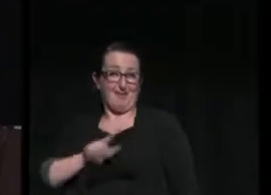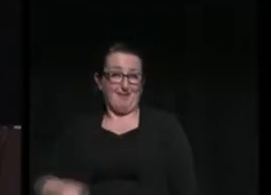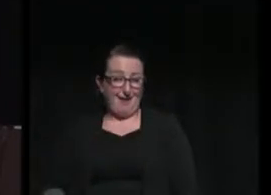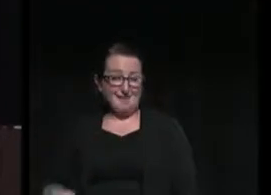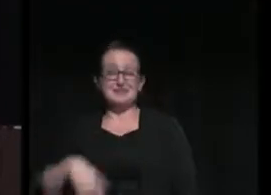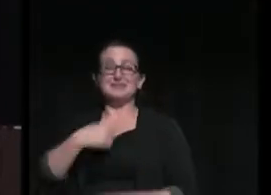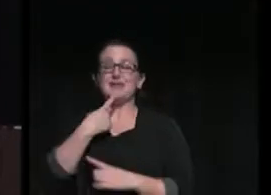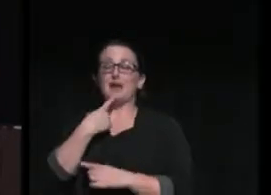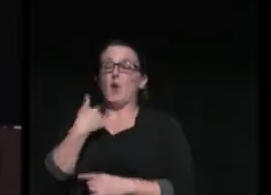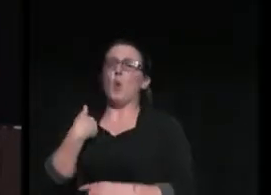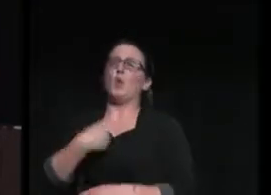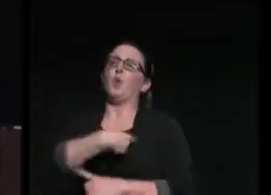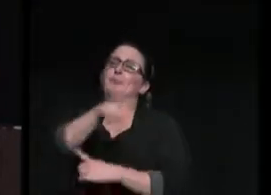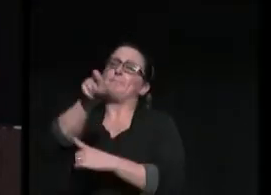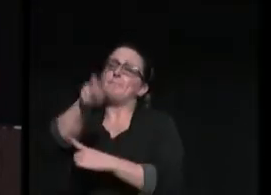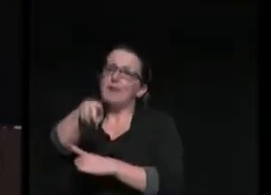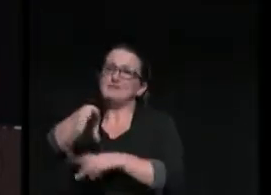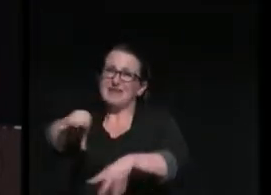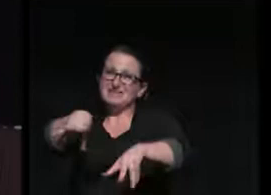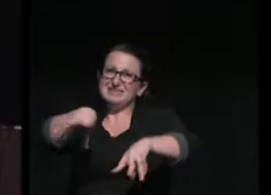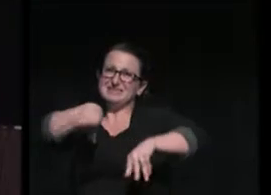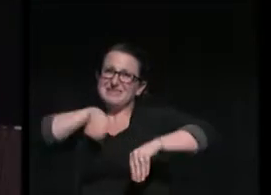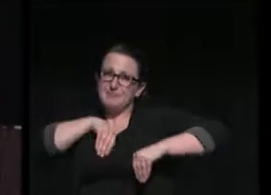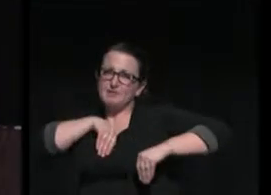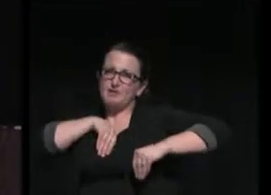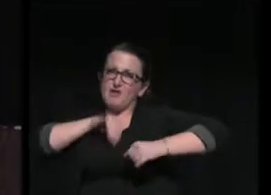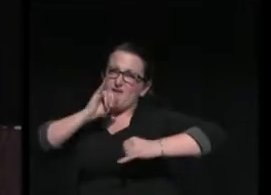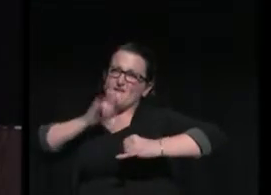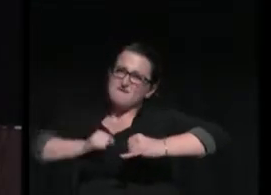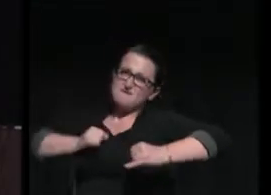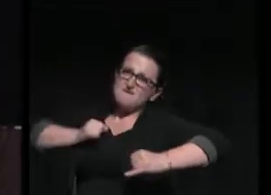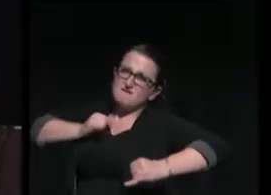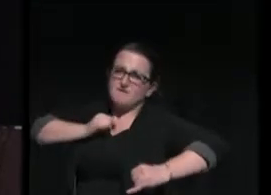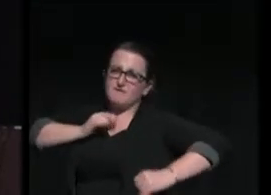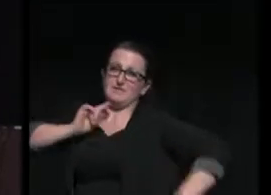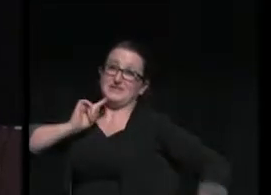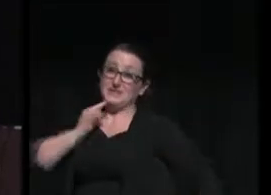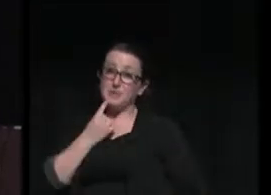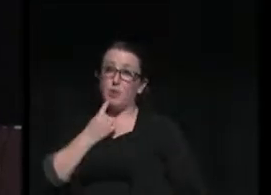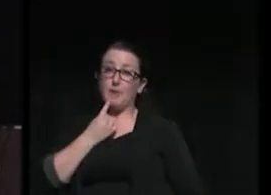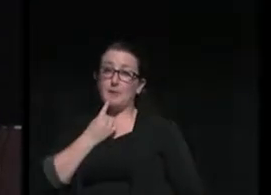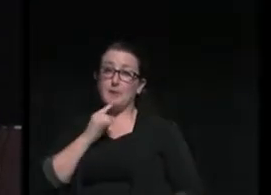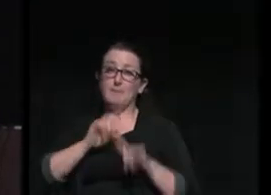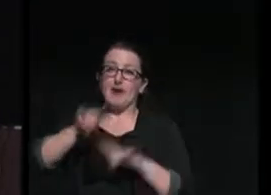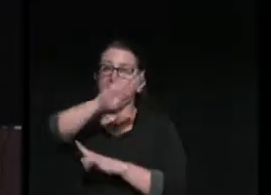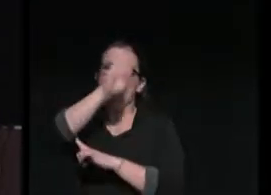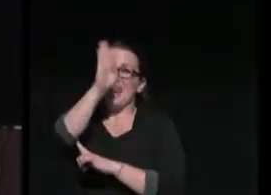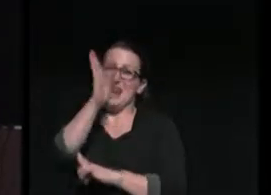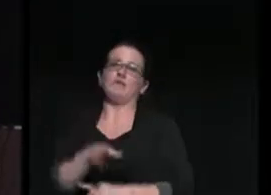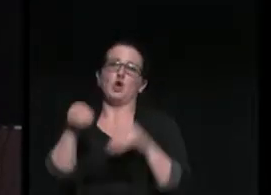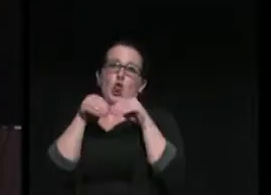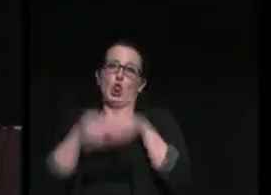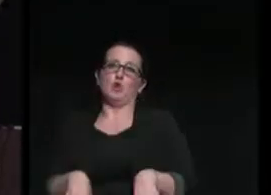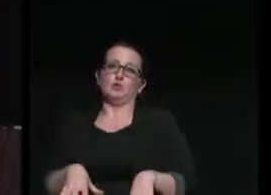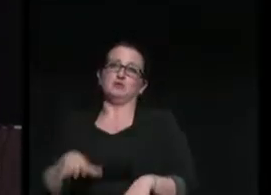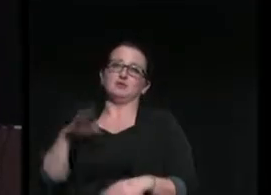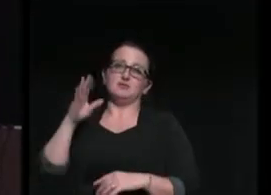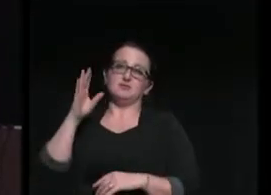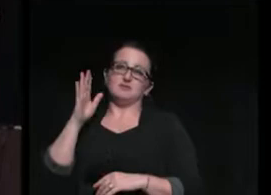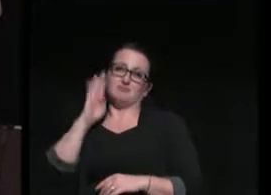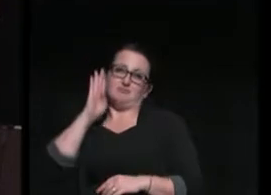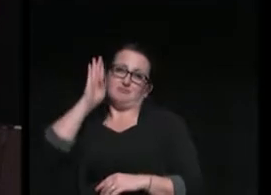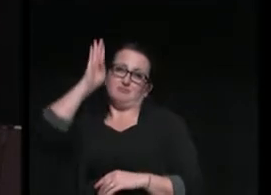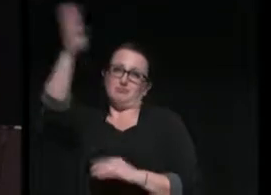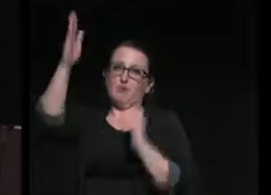him, we must accept finite disappointment, but never lose infinite hope.